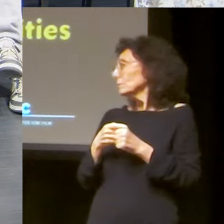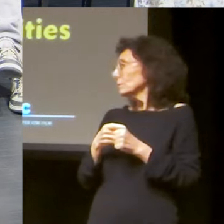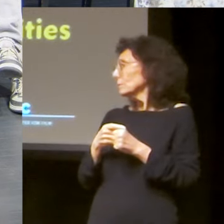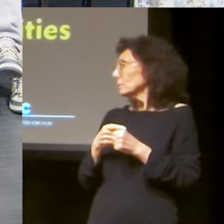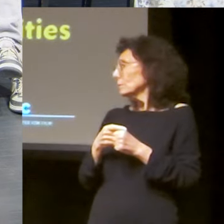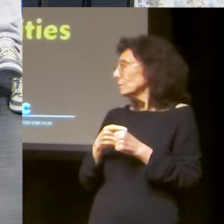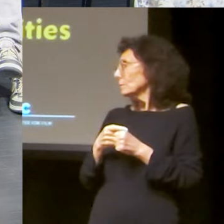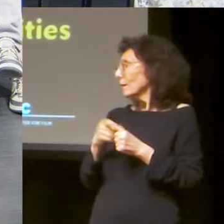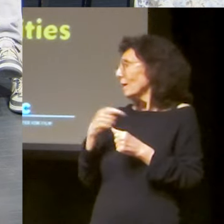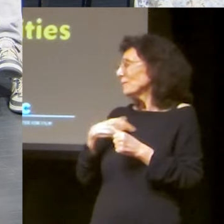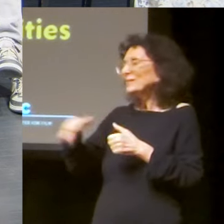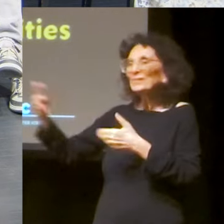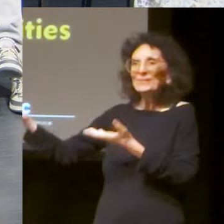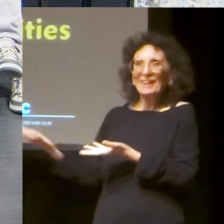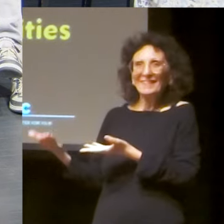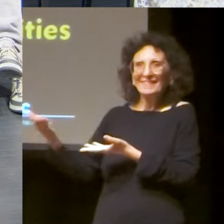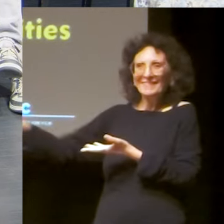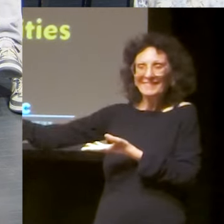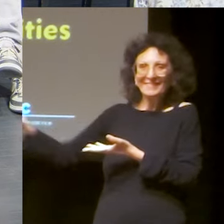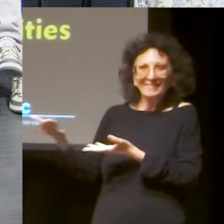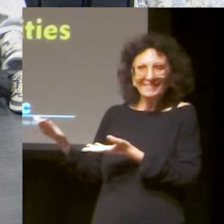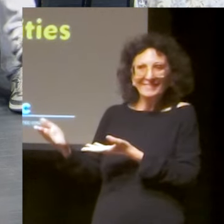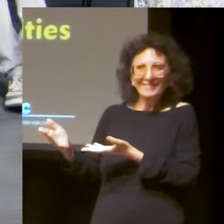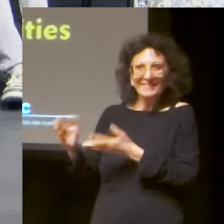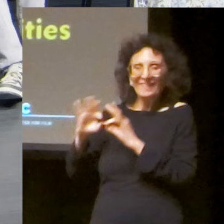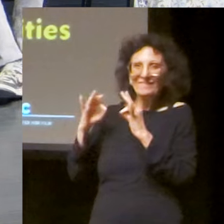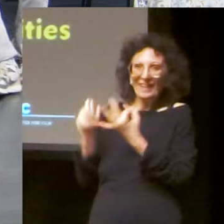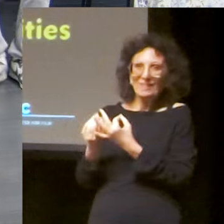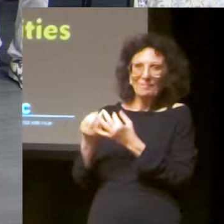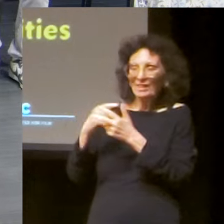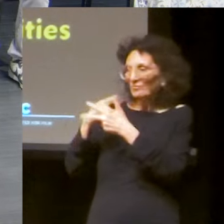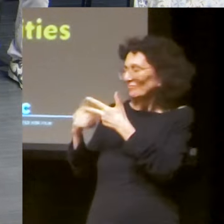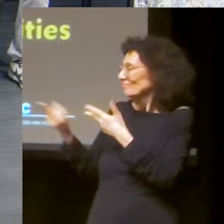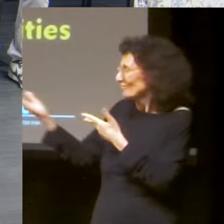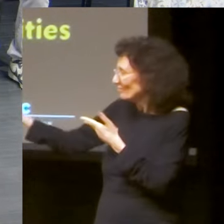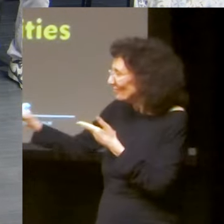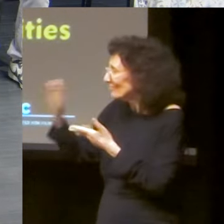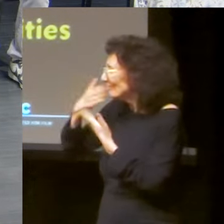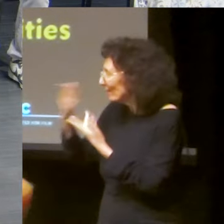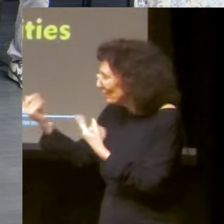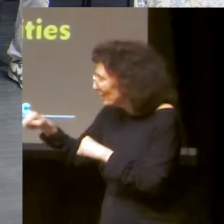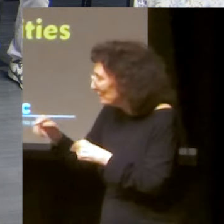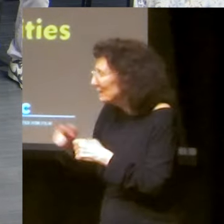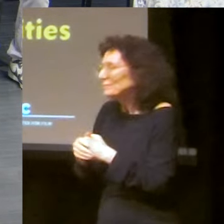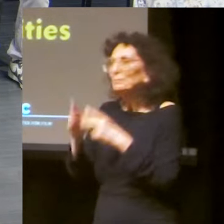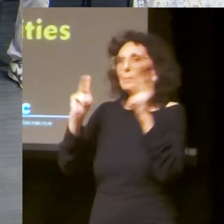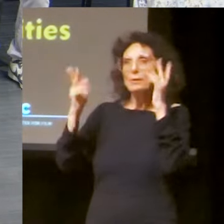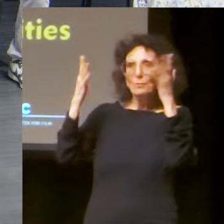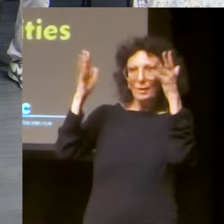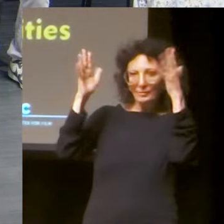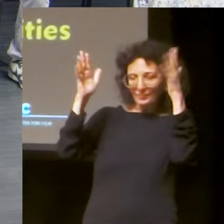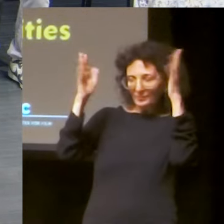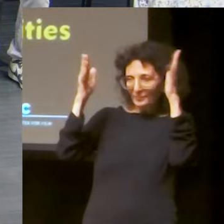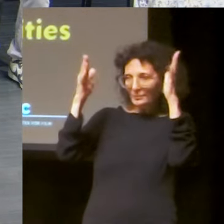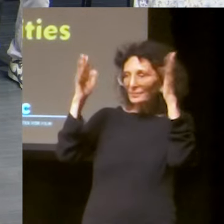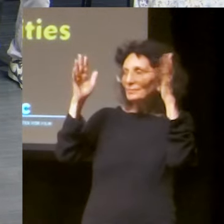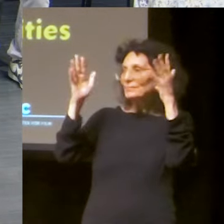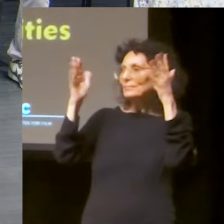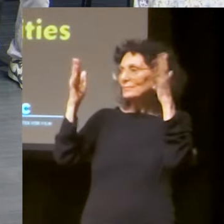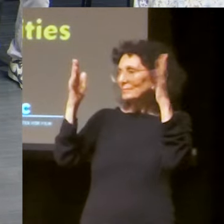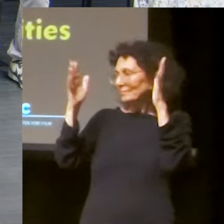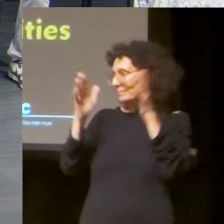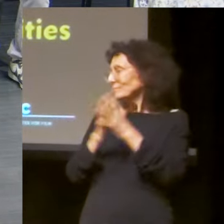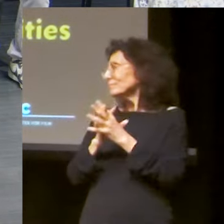Hello? Can you hear me? Yeah. Before, before I answer, I just want to just welcome